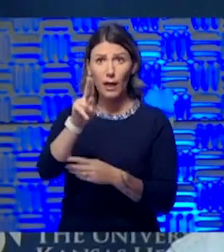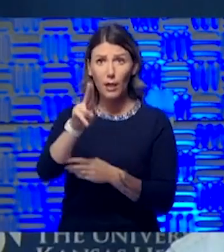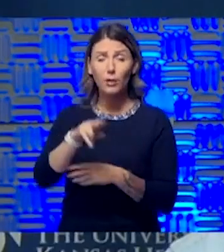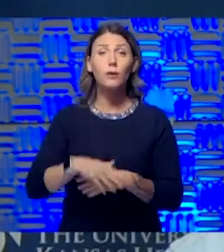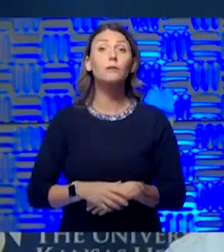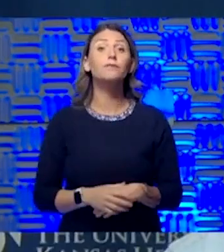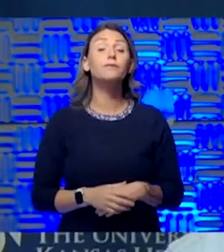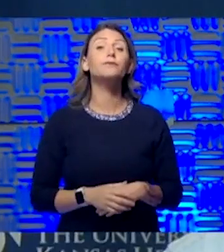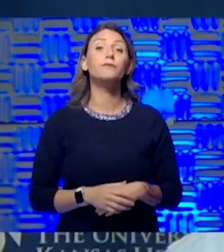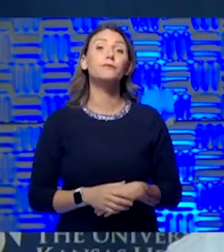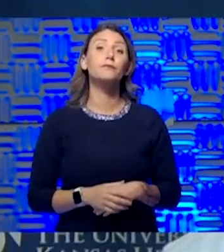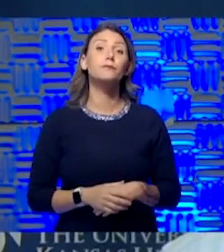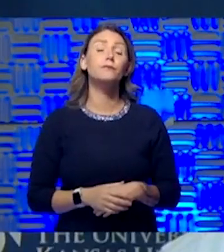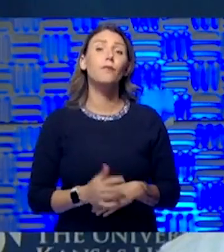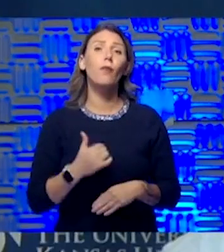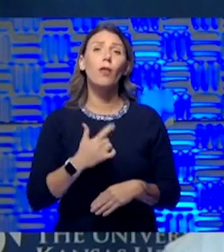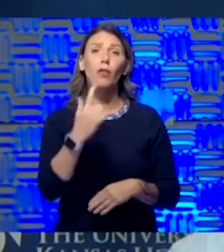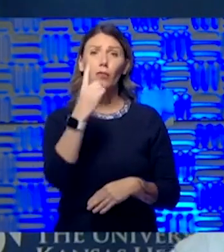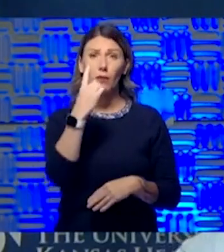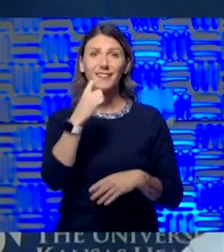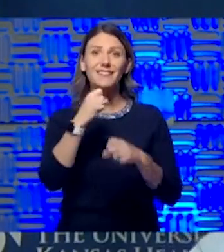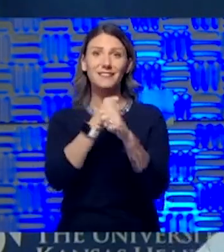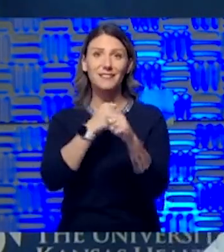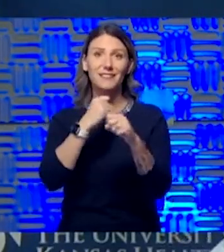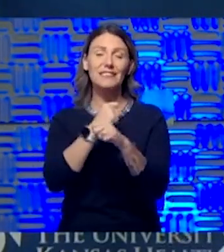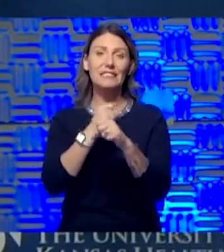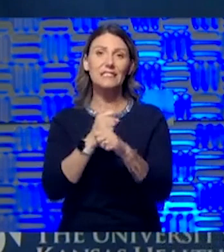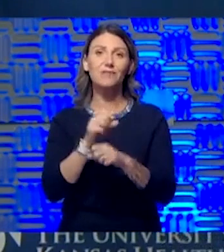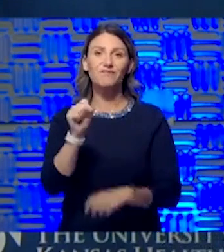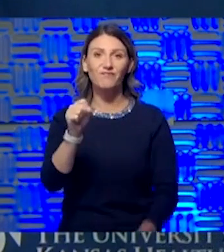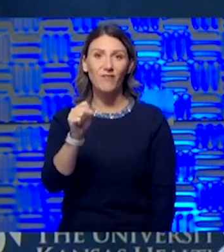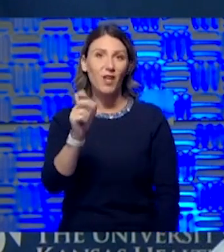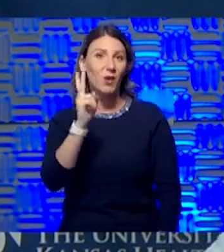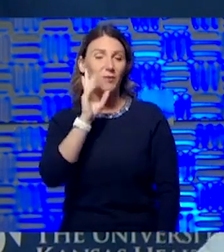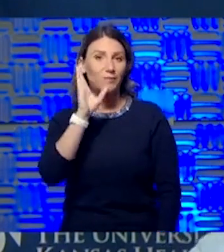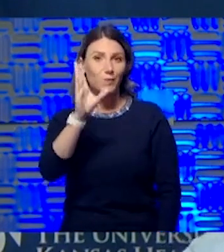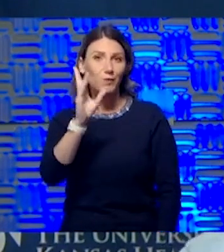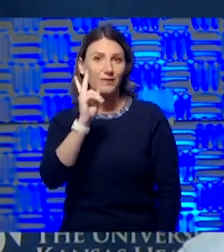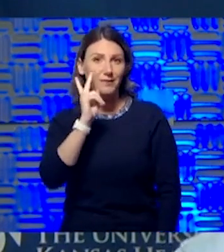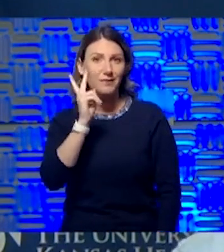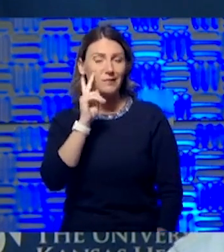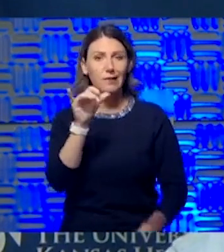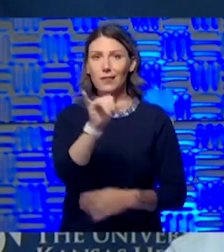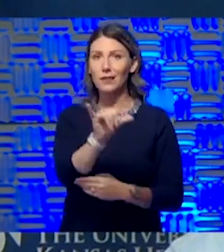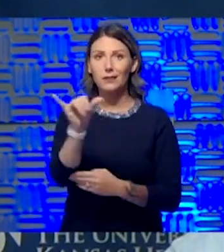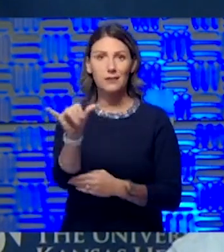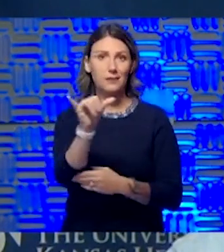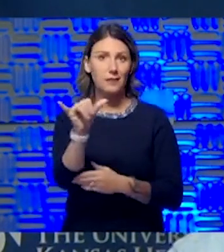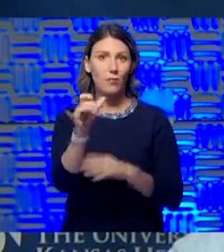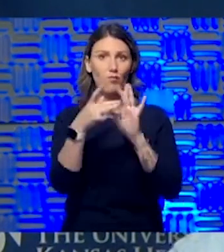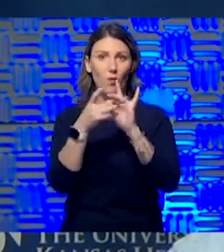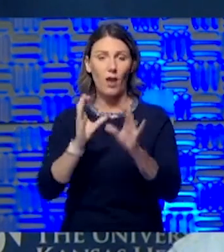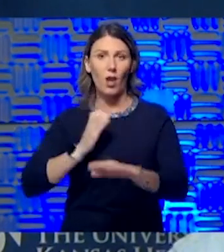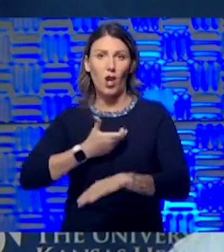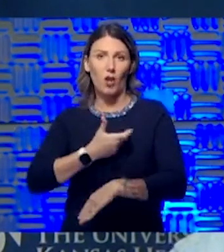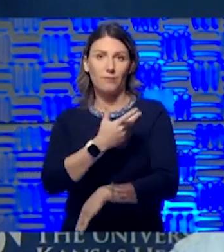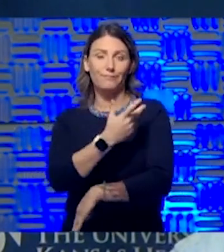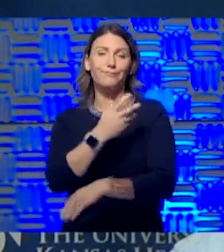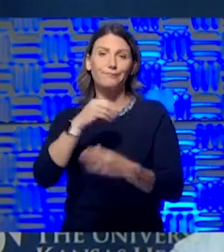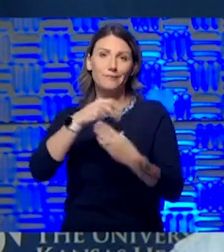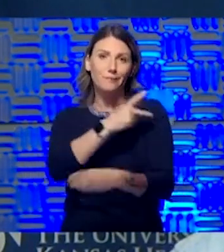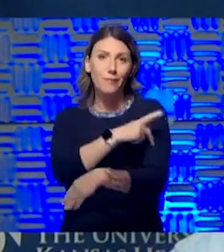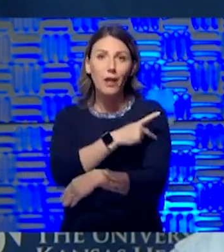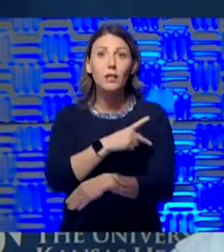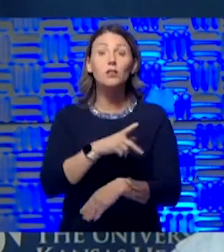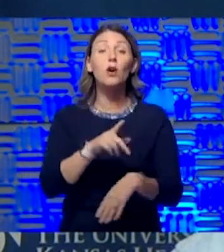I think statistically, I think you probably would see those same things from an inpatient standpoint, as well as a lot